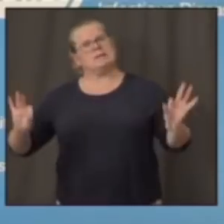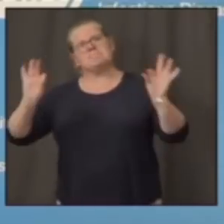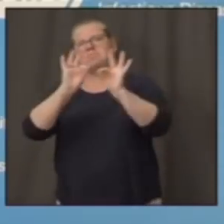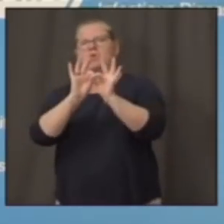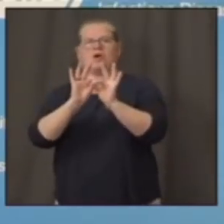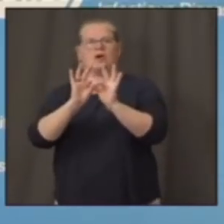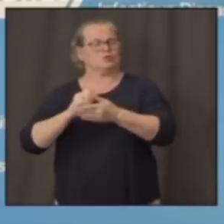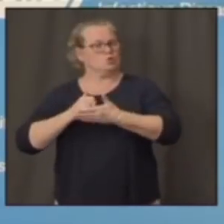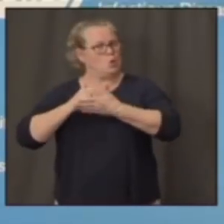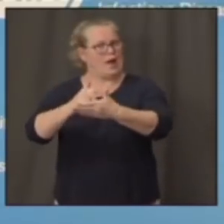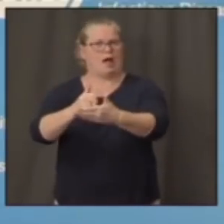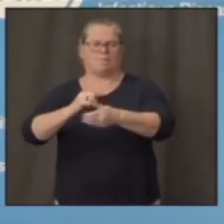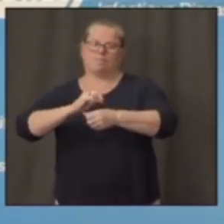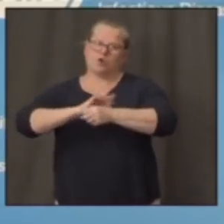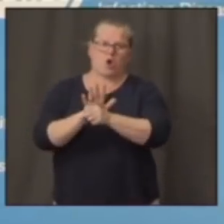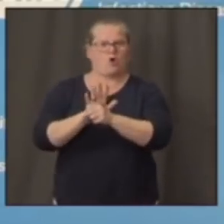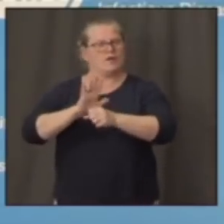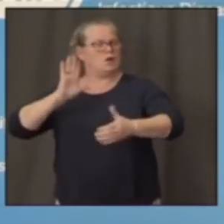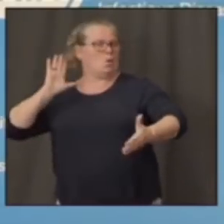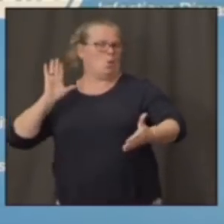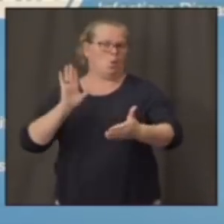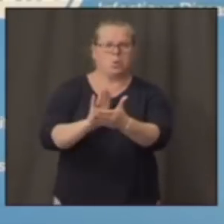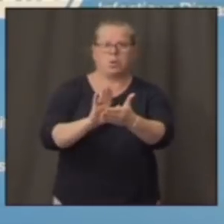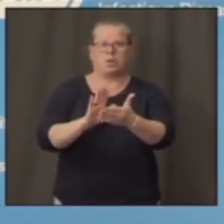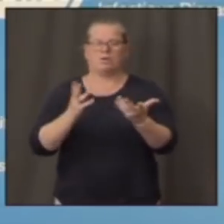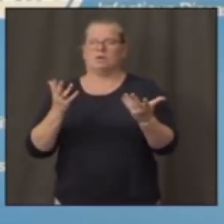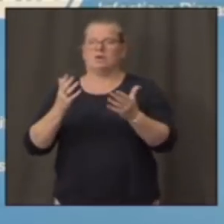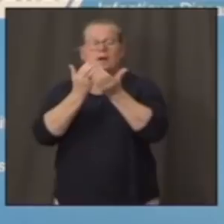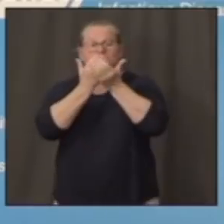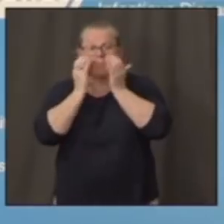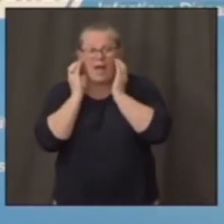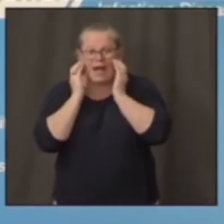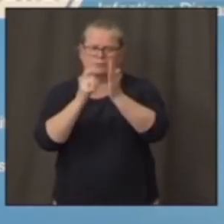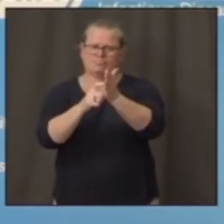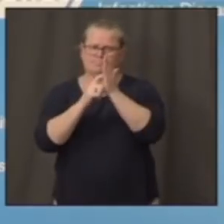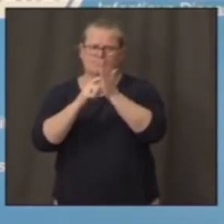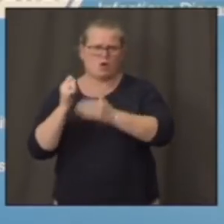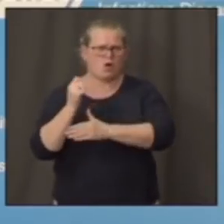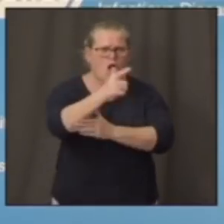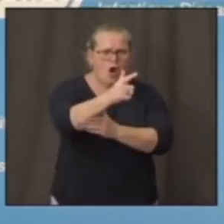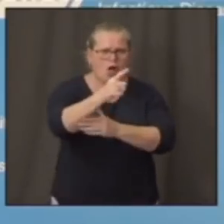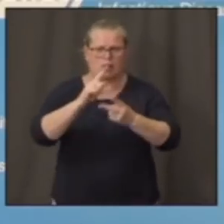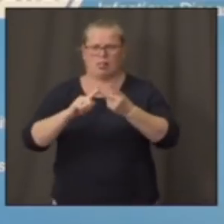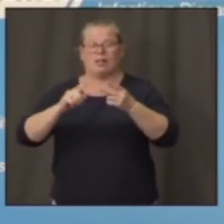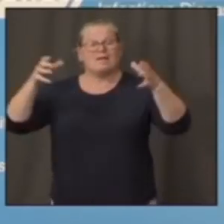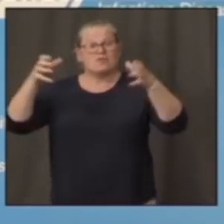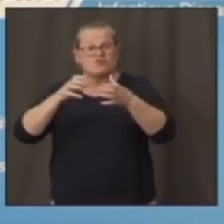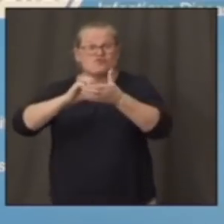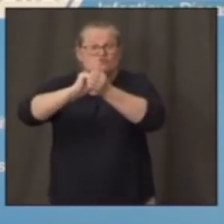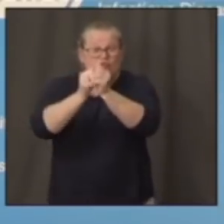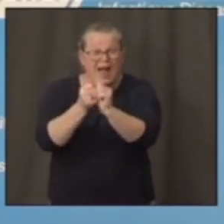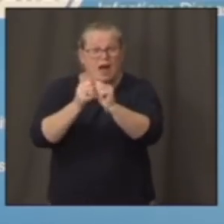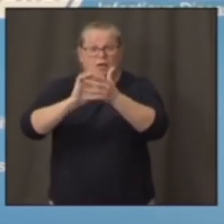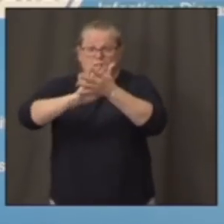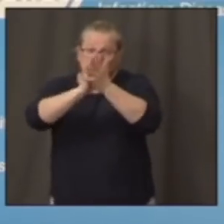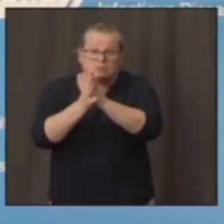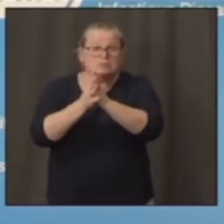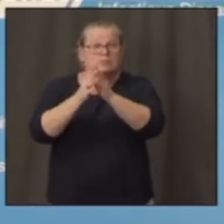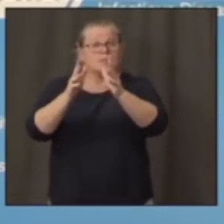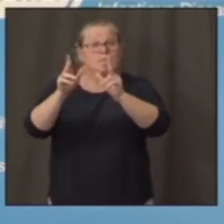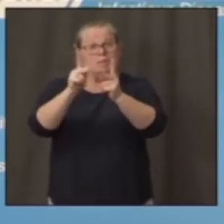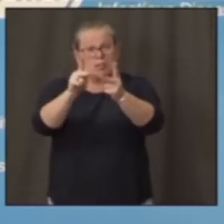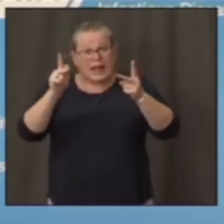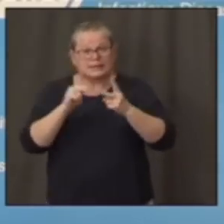Universal using of masks. Avoid crowded places. Six-foot distance. Maintain that